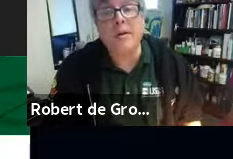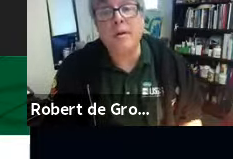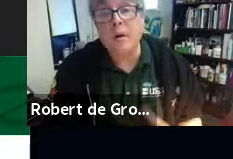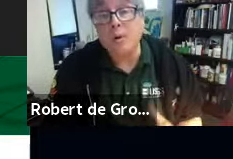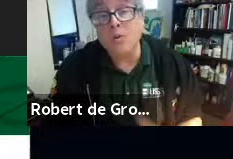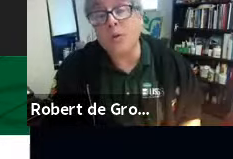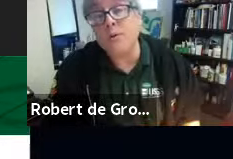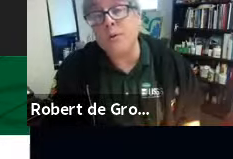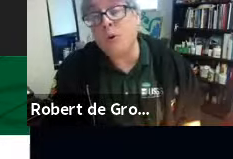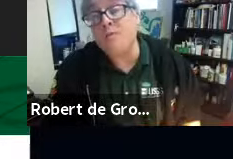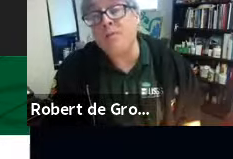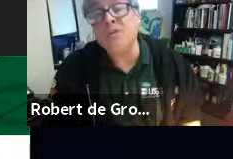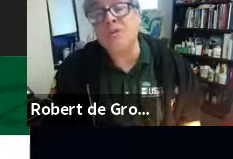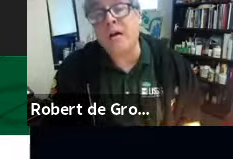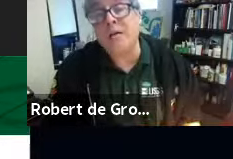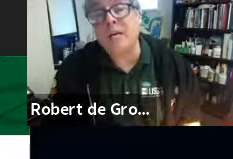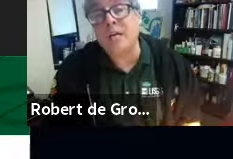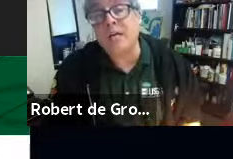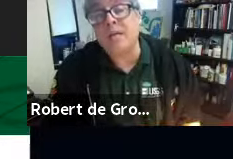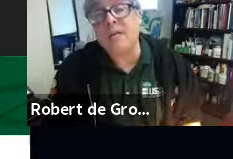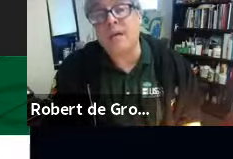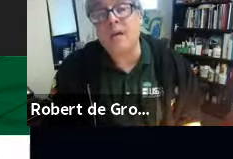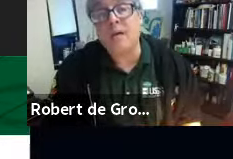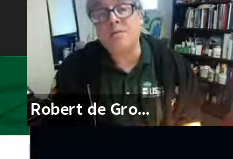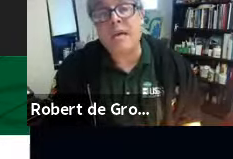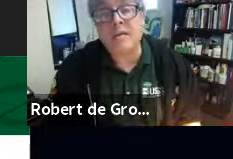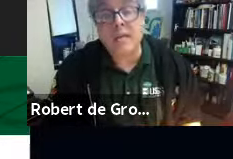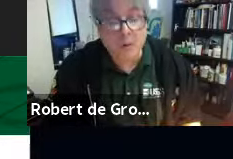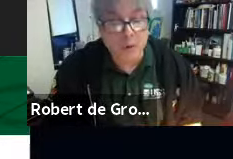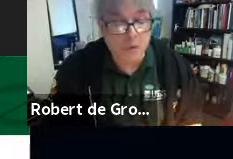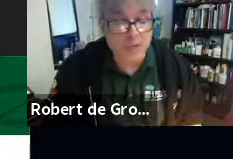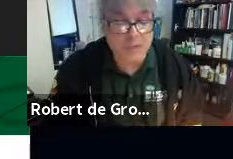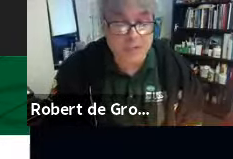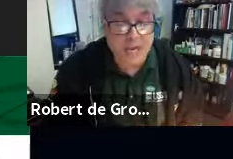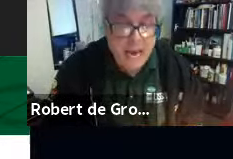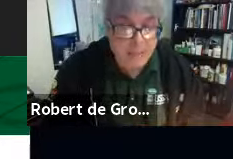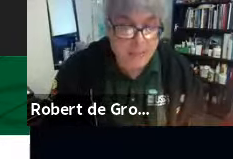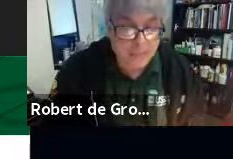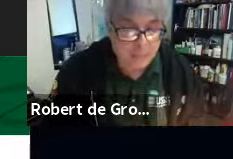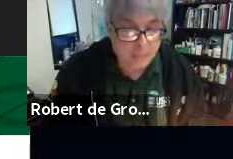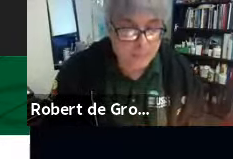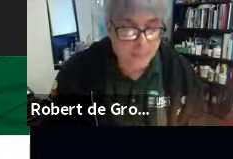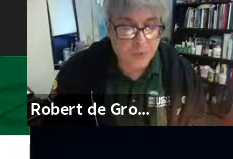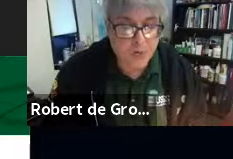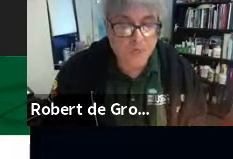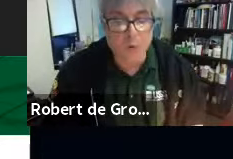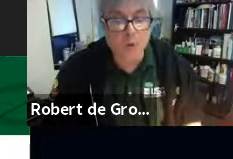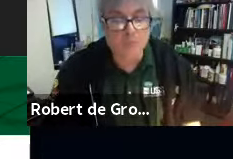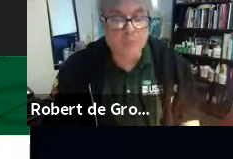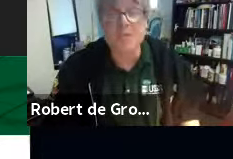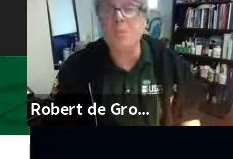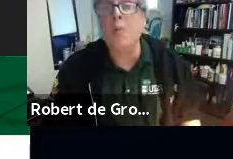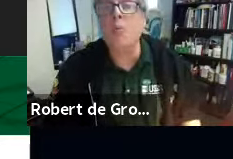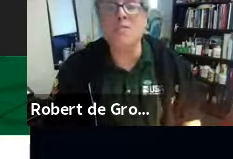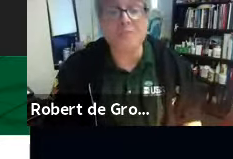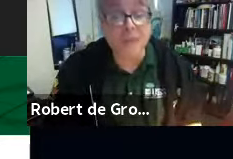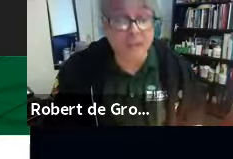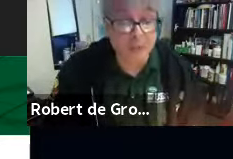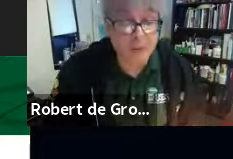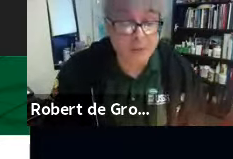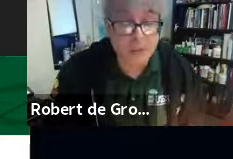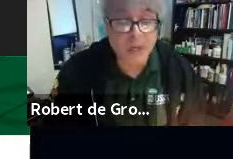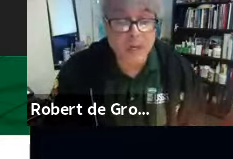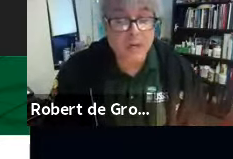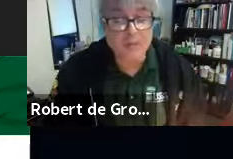earthquake early warning functionality in the San Diego emergency app. For more information about what's